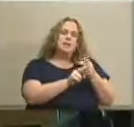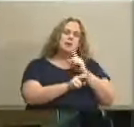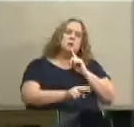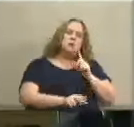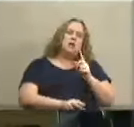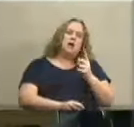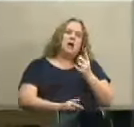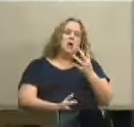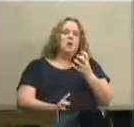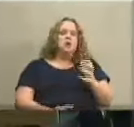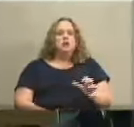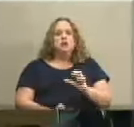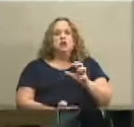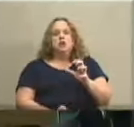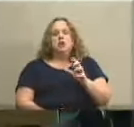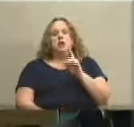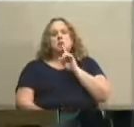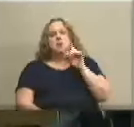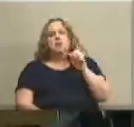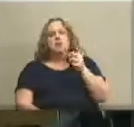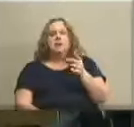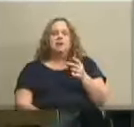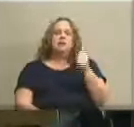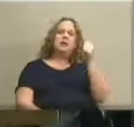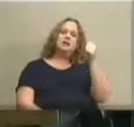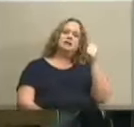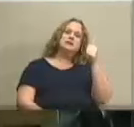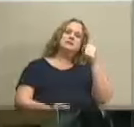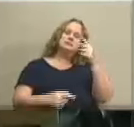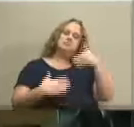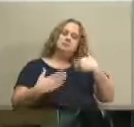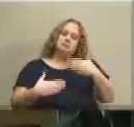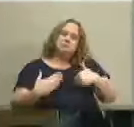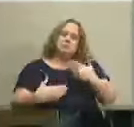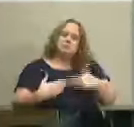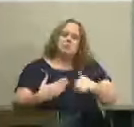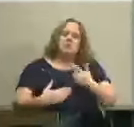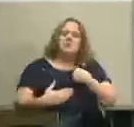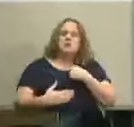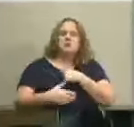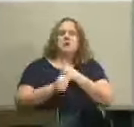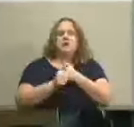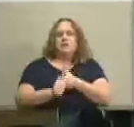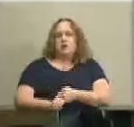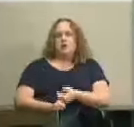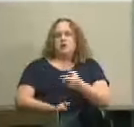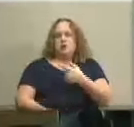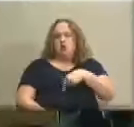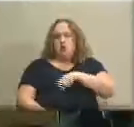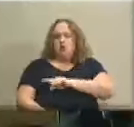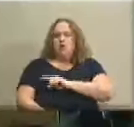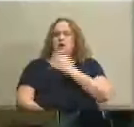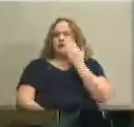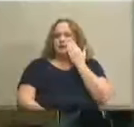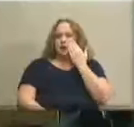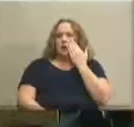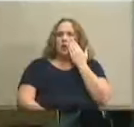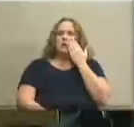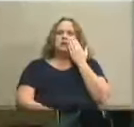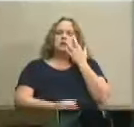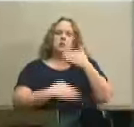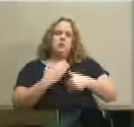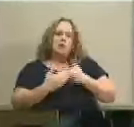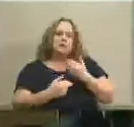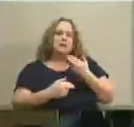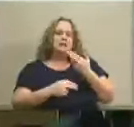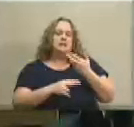what I'd like to do is give you just a quick rundown on the process that was followed you're familiar with the process of naming and the requirements